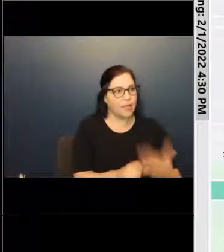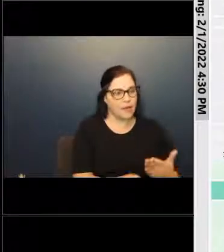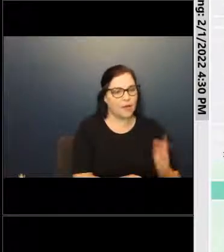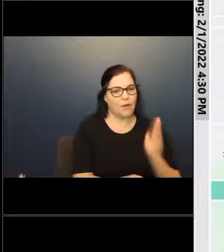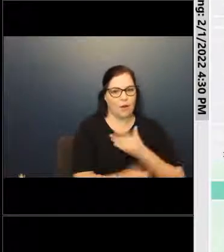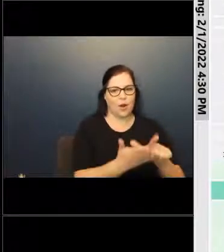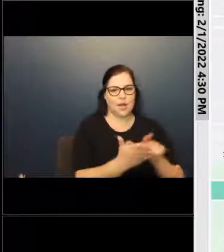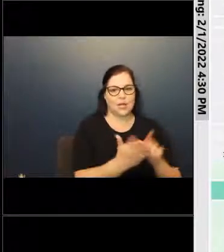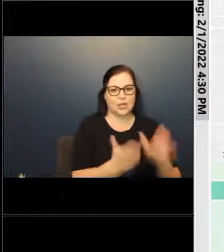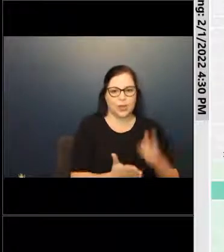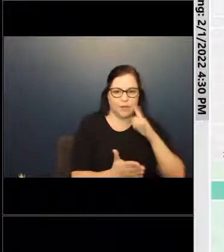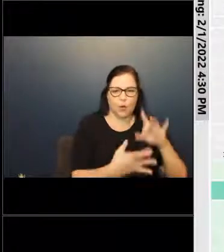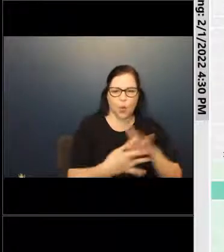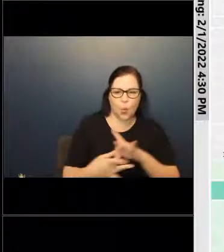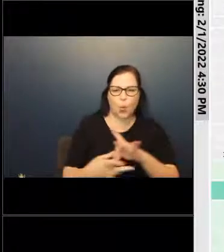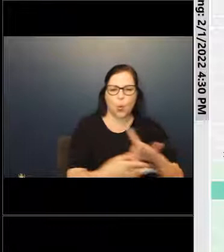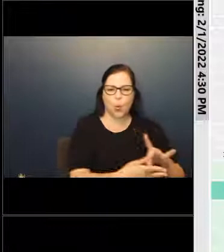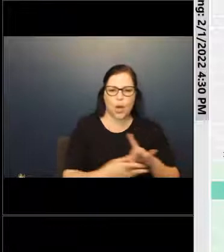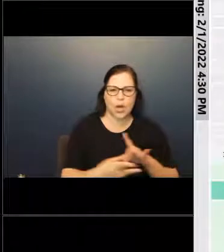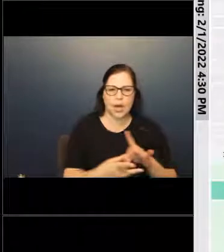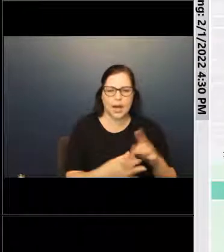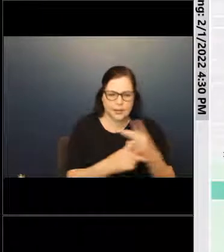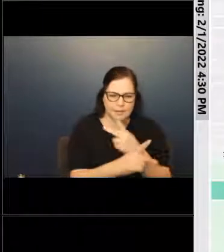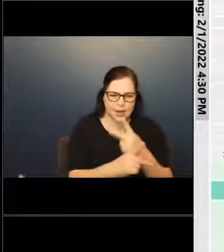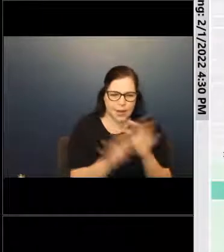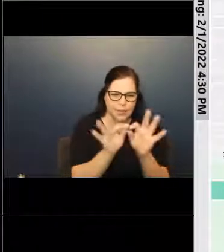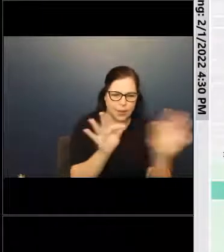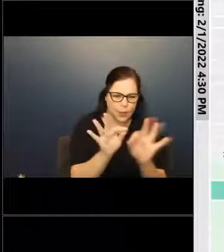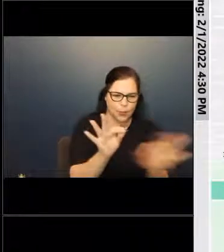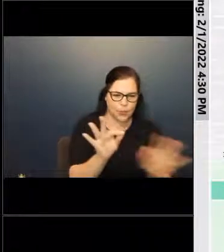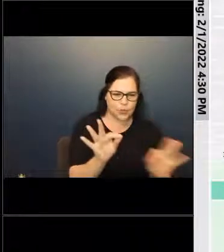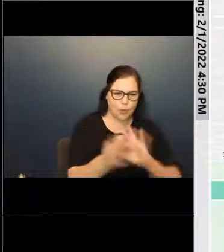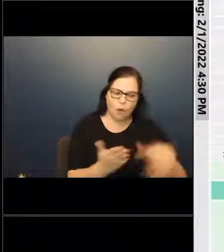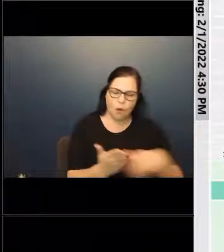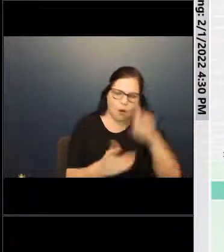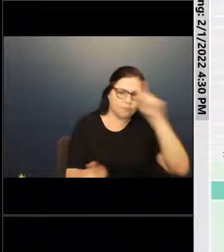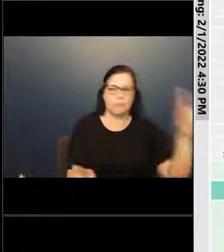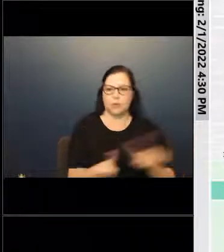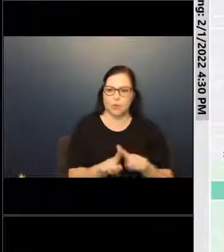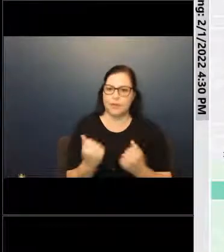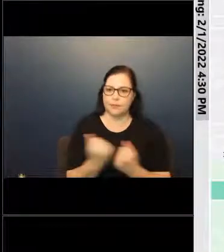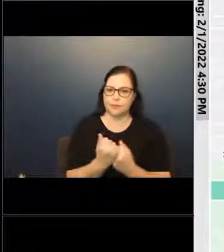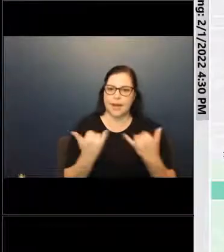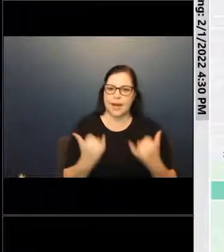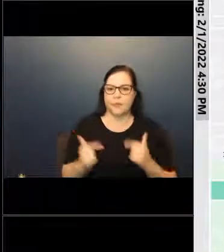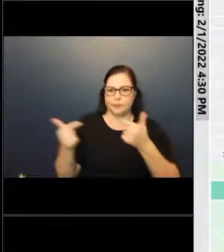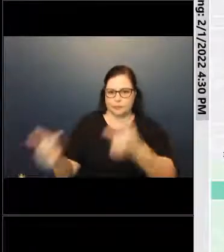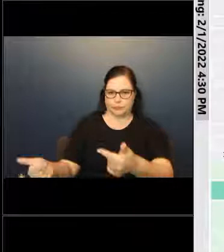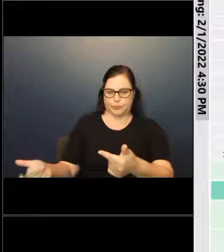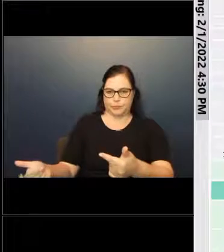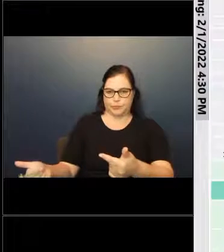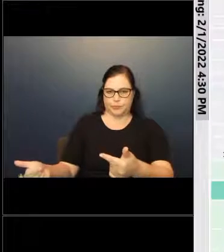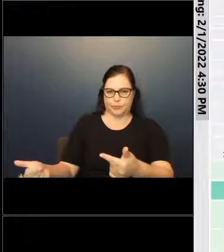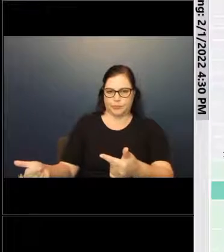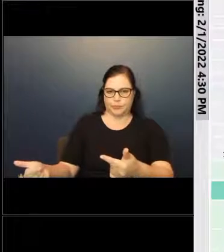for coordinating and getting all the language so that it's agreeable to everyone. I will also turn it over to her rather than just